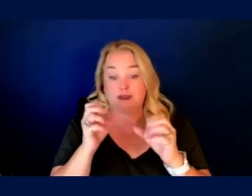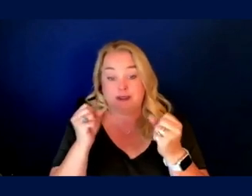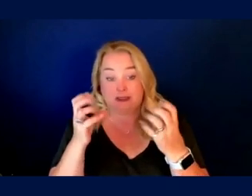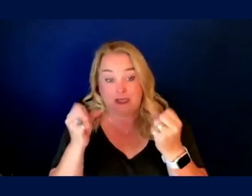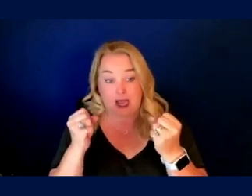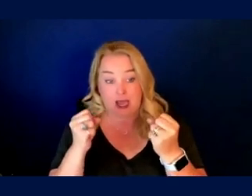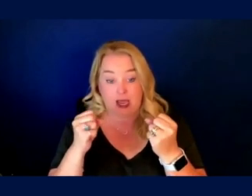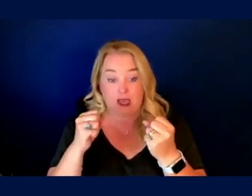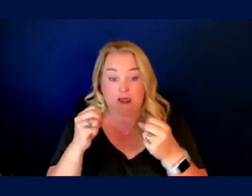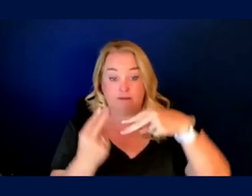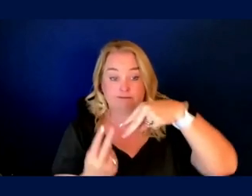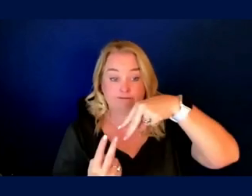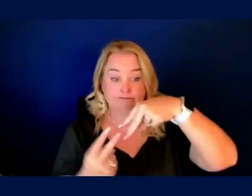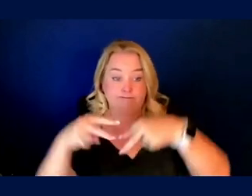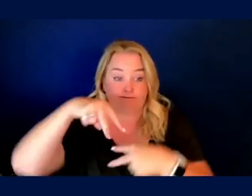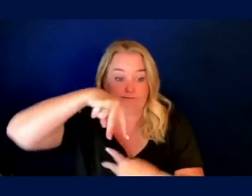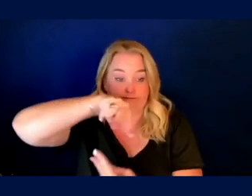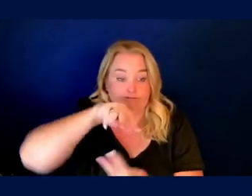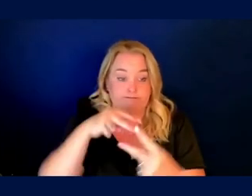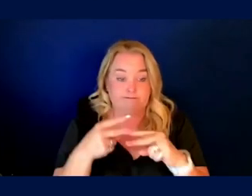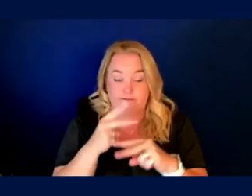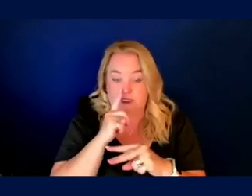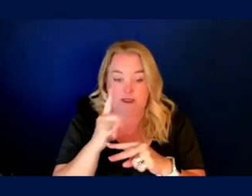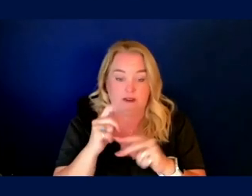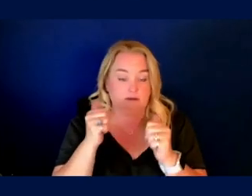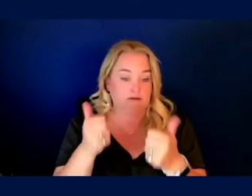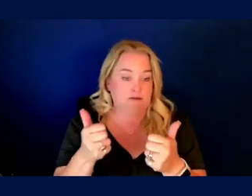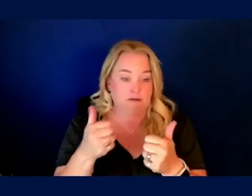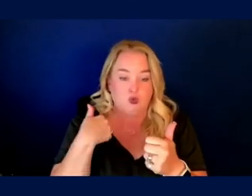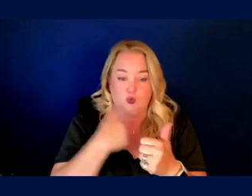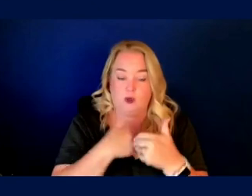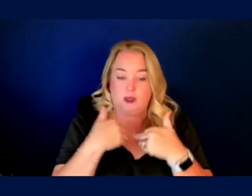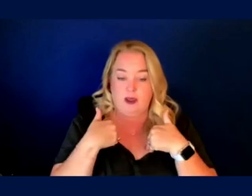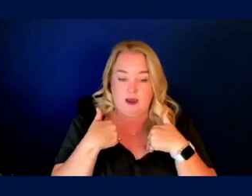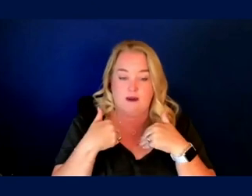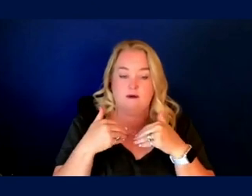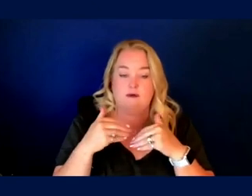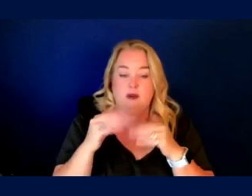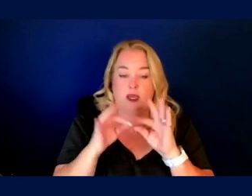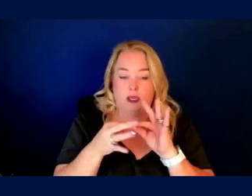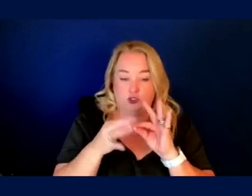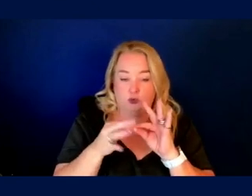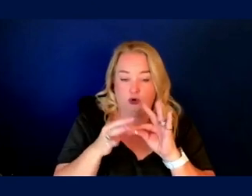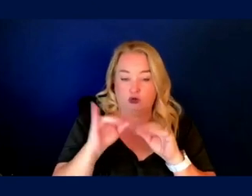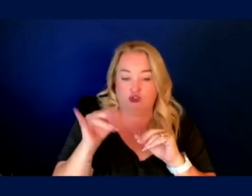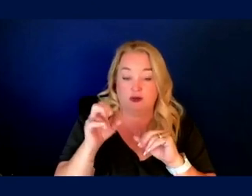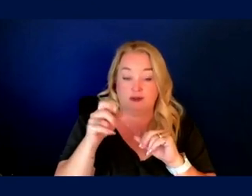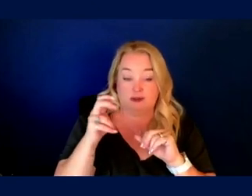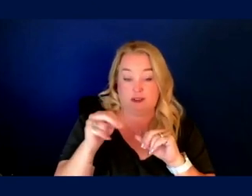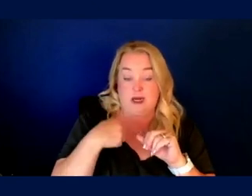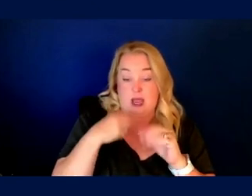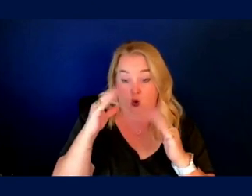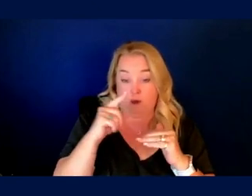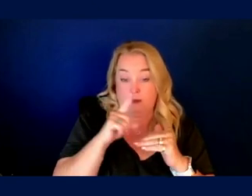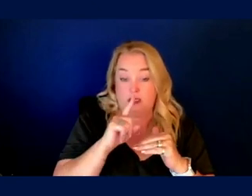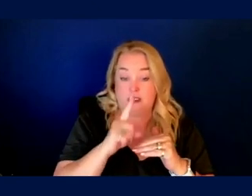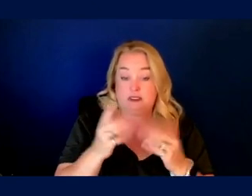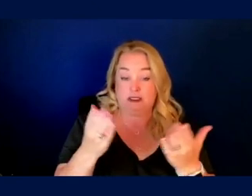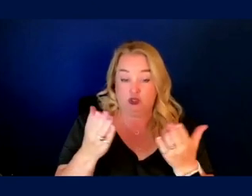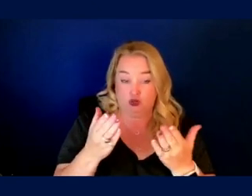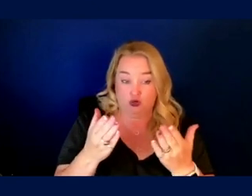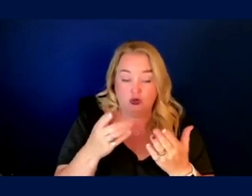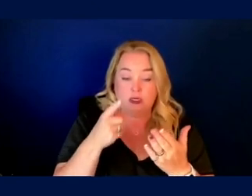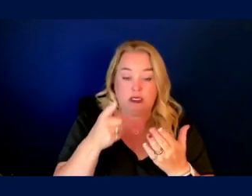they're inverted, the signing is perfectly functional. We have a wonderful ASL interpreter, Justin, who I hope is on this call or gets to see it sometime.